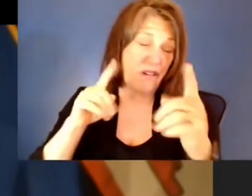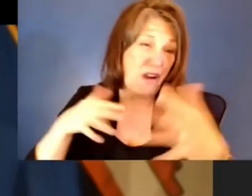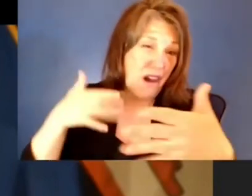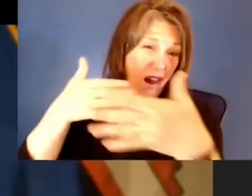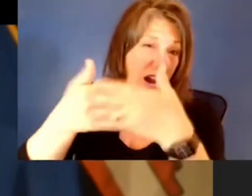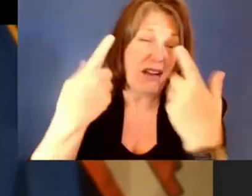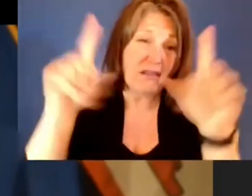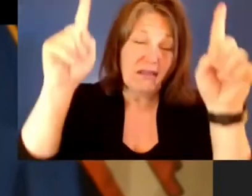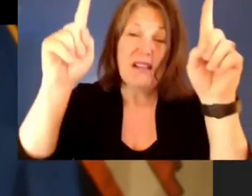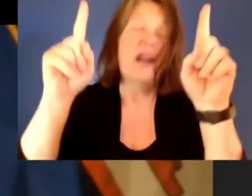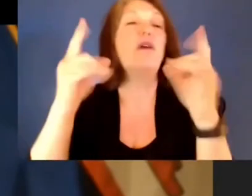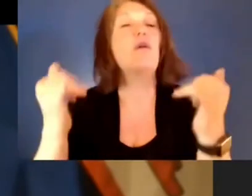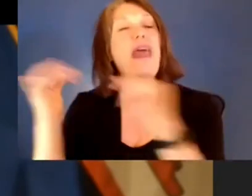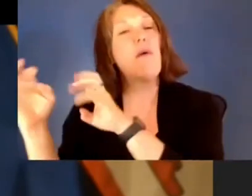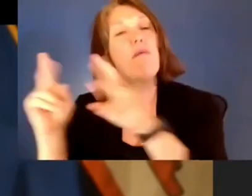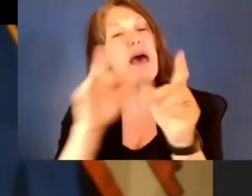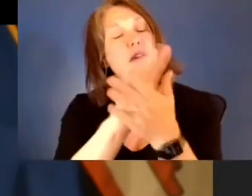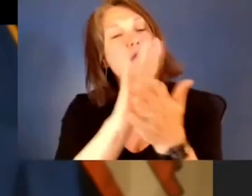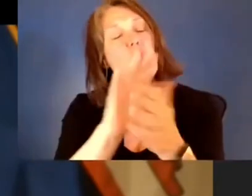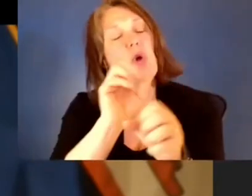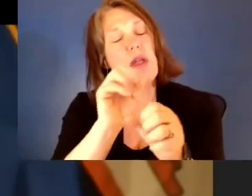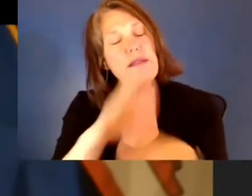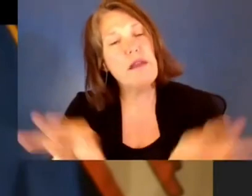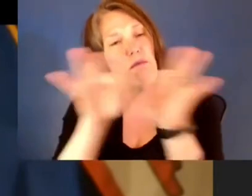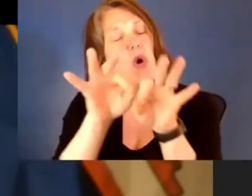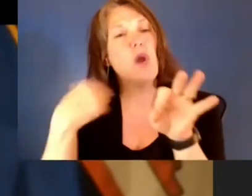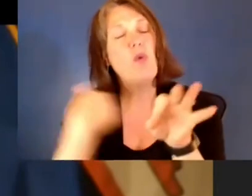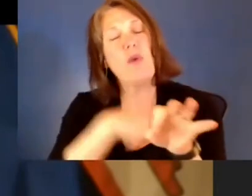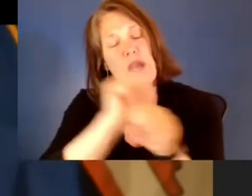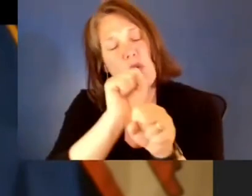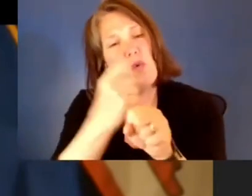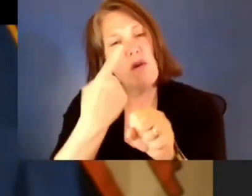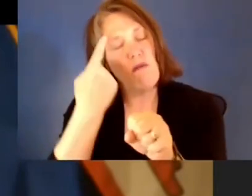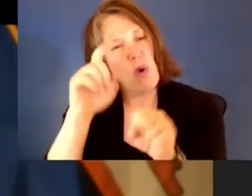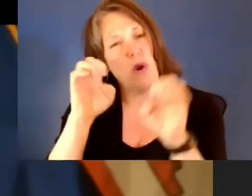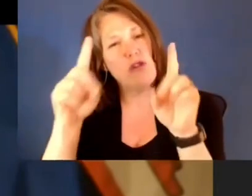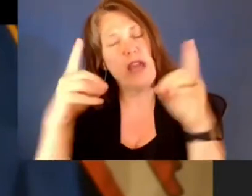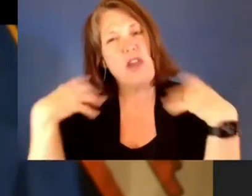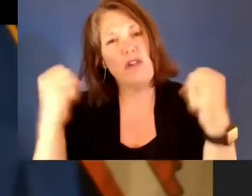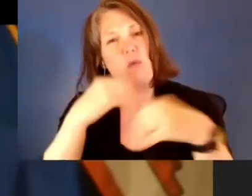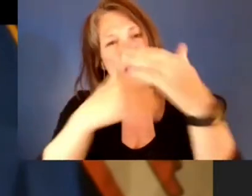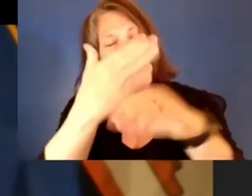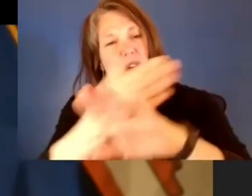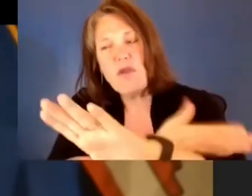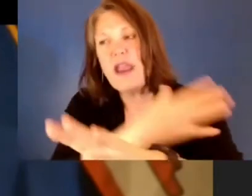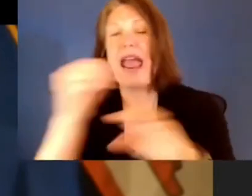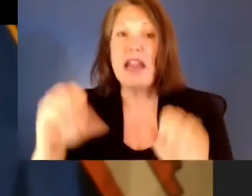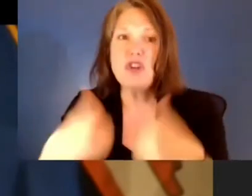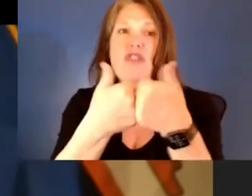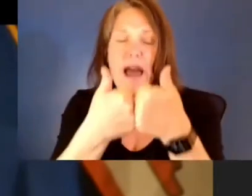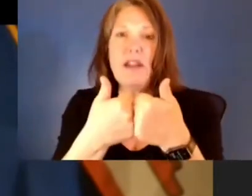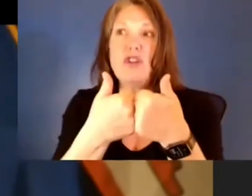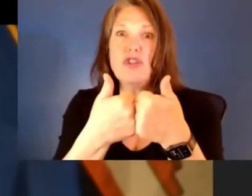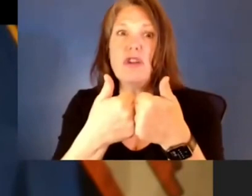that we work towards education recovery and revitalization together. We must tackle the challenge of the past and present, intentionally designing our